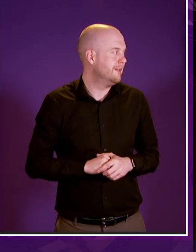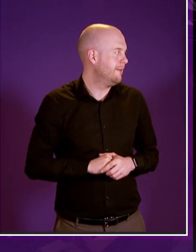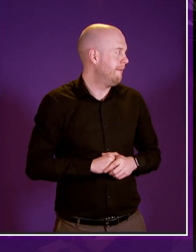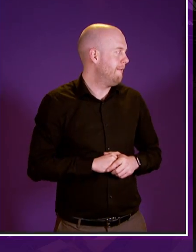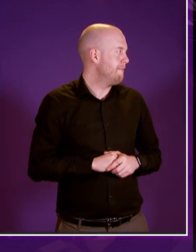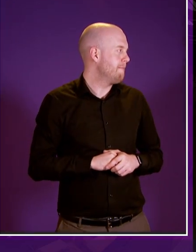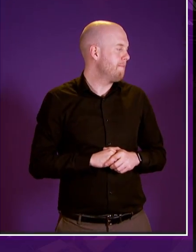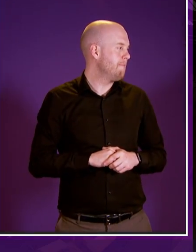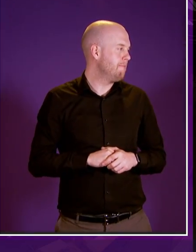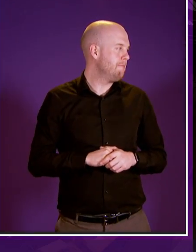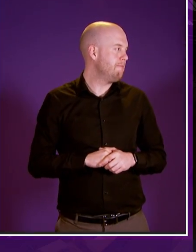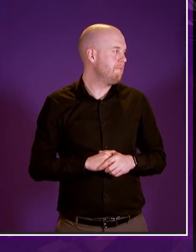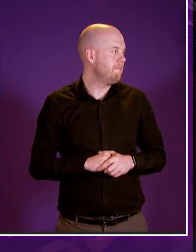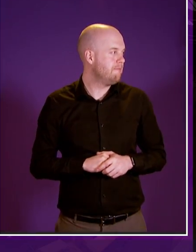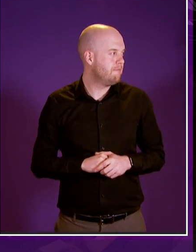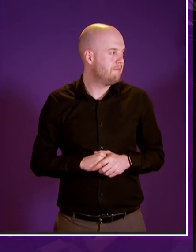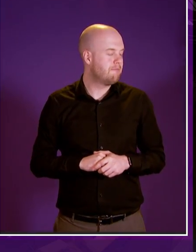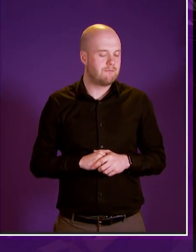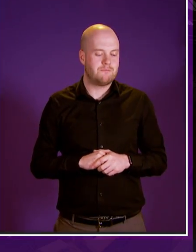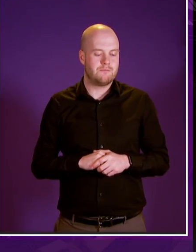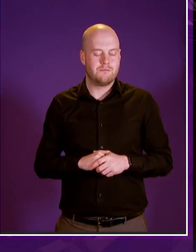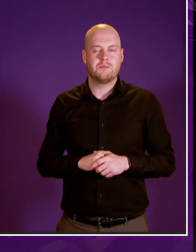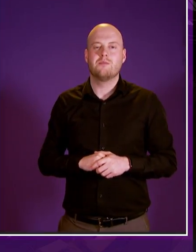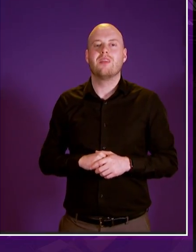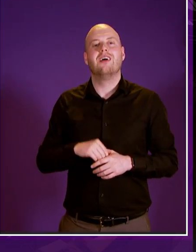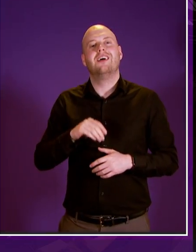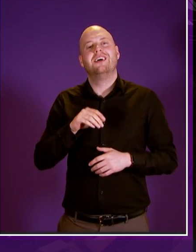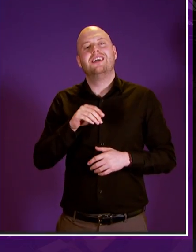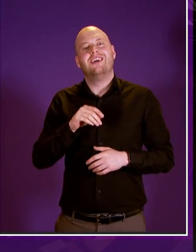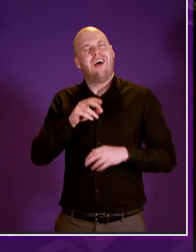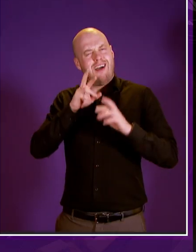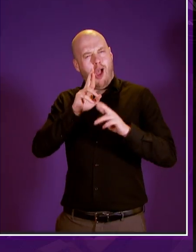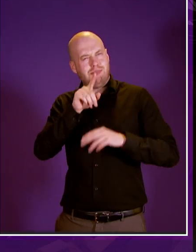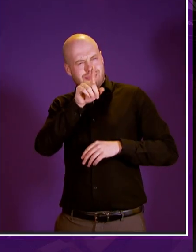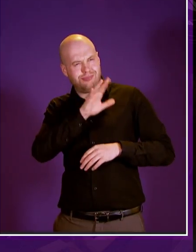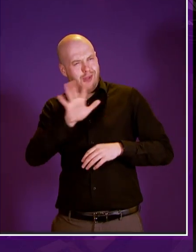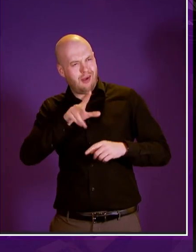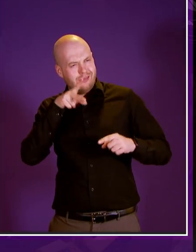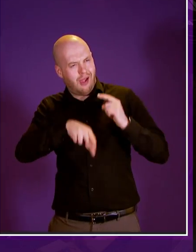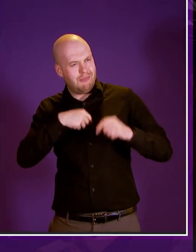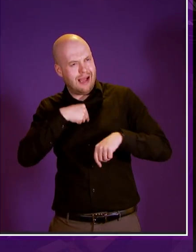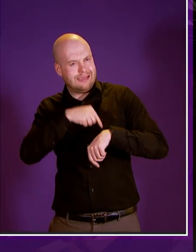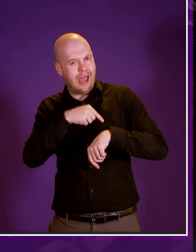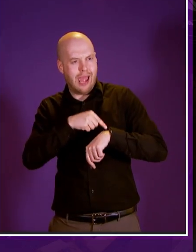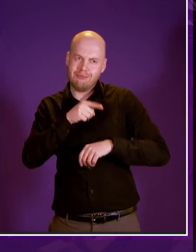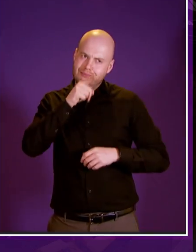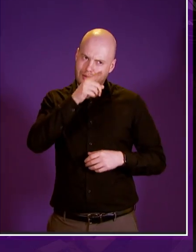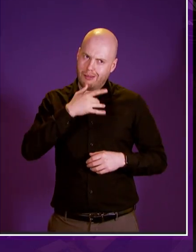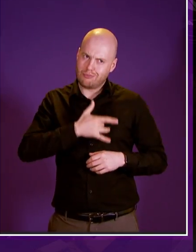his contribution i hope you're not doing that to try and cut my time that you promised me earlier on uh